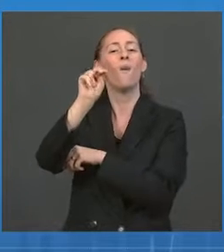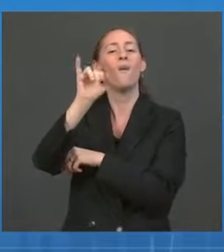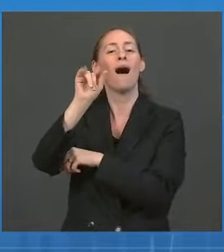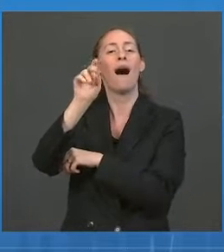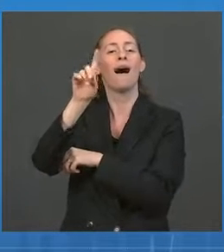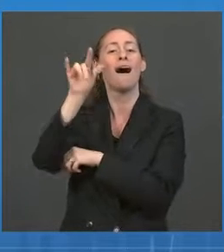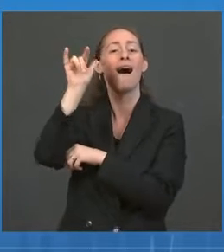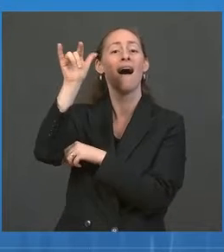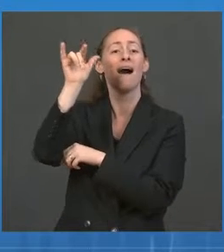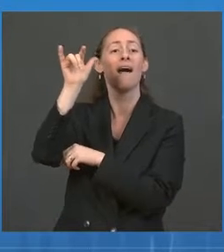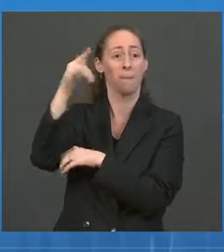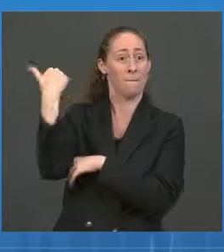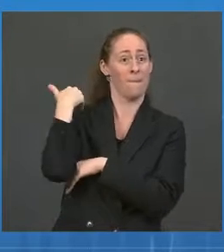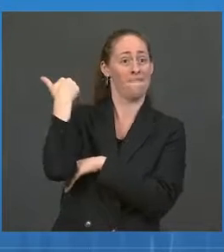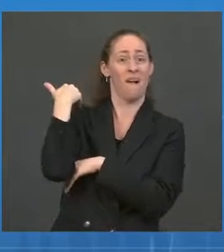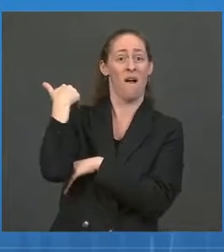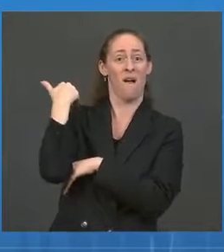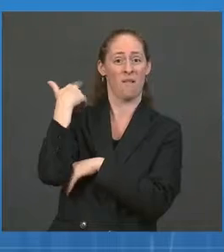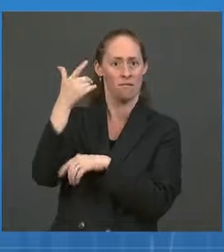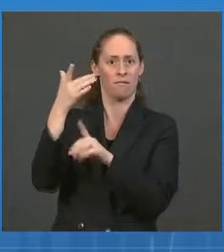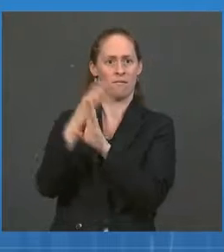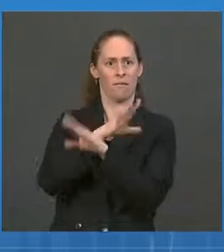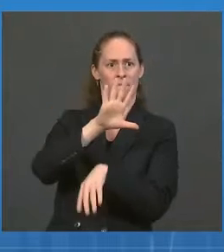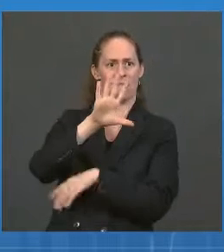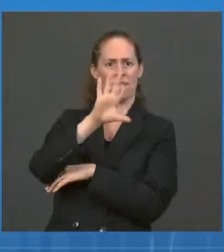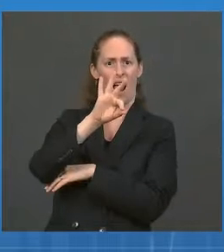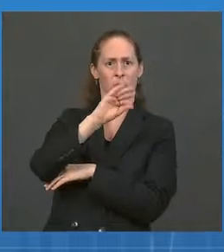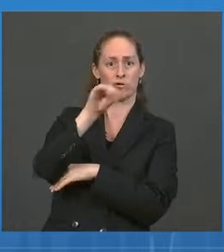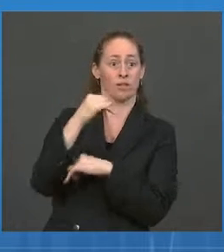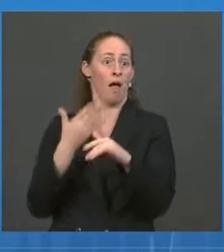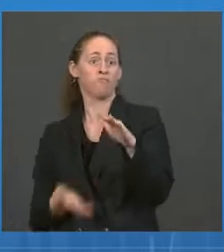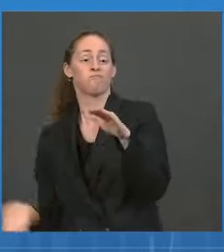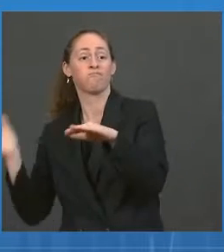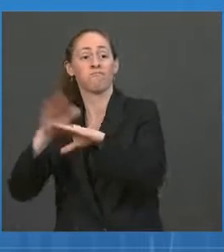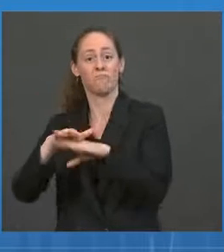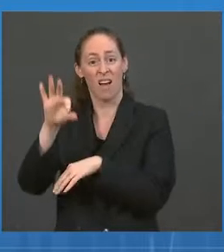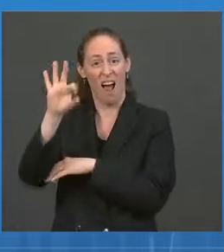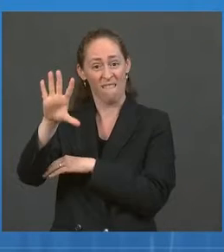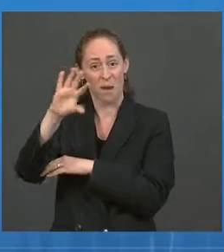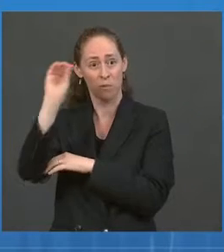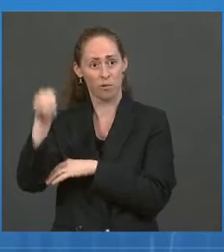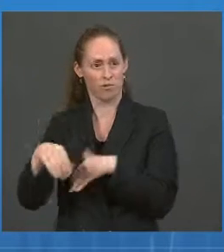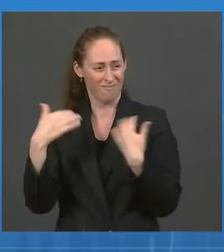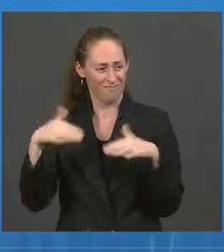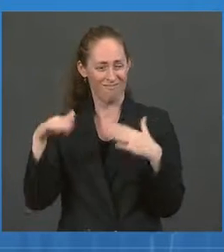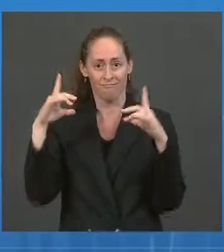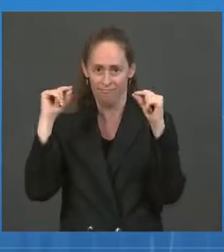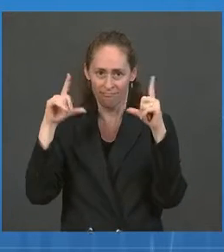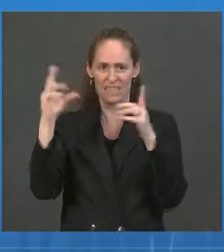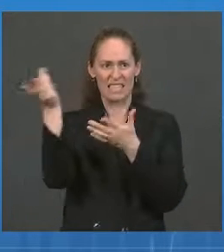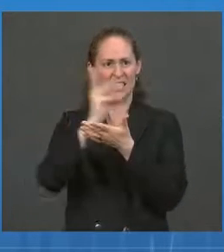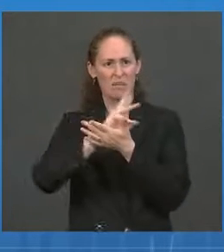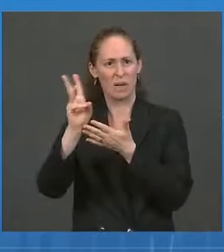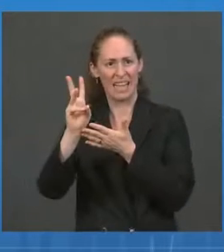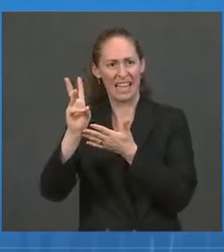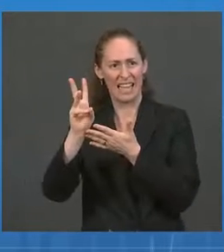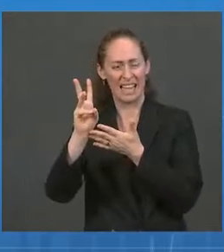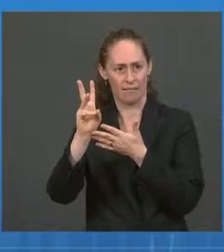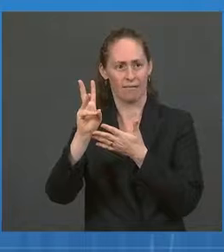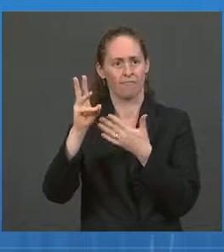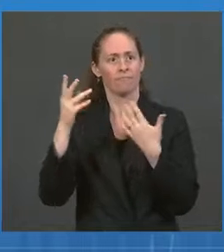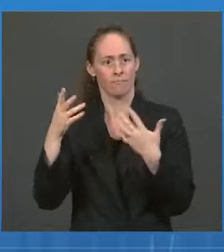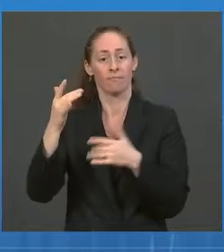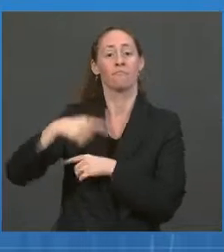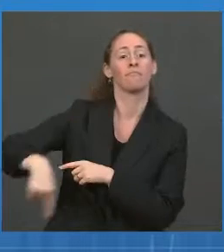from 59 percent to 90 percent in just six weeks. Eighty-nine percent of active-duty troops